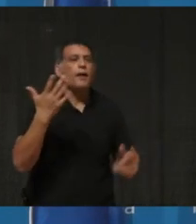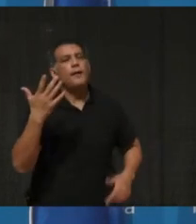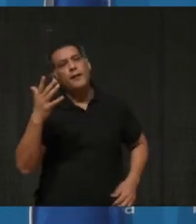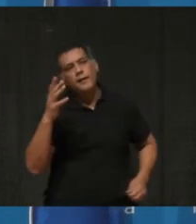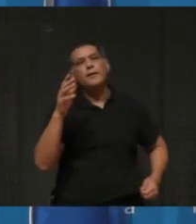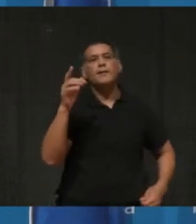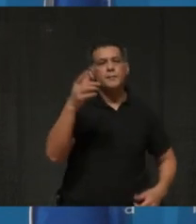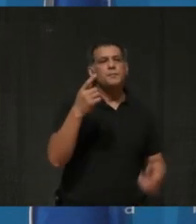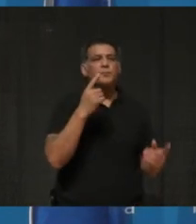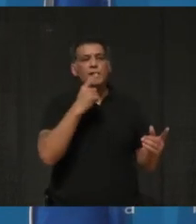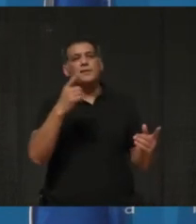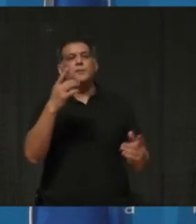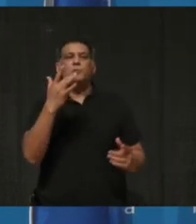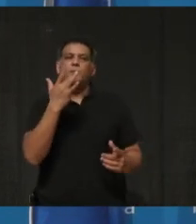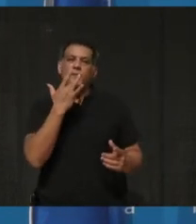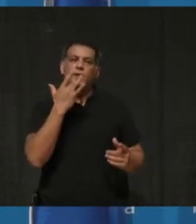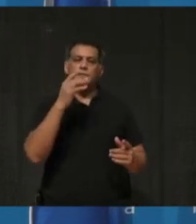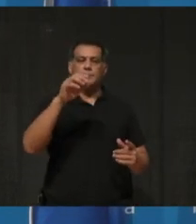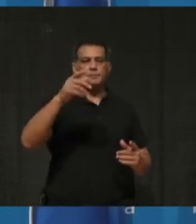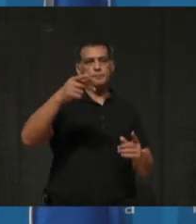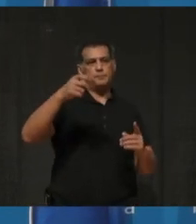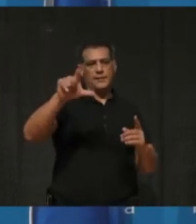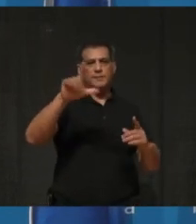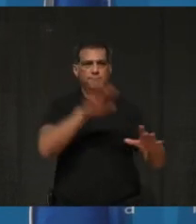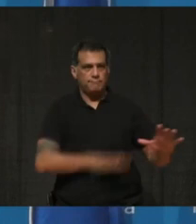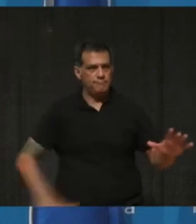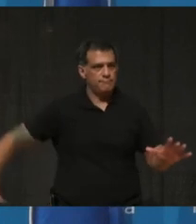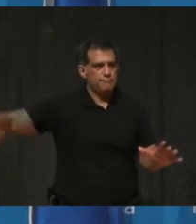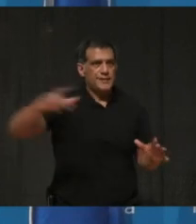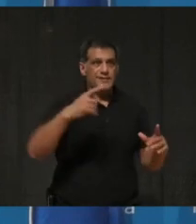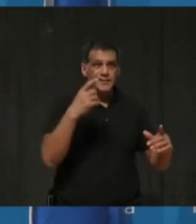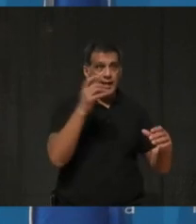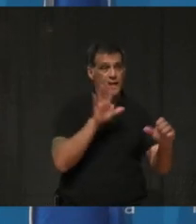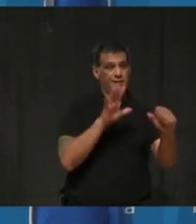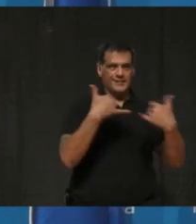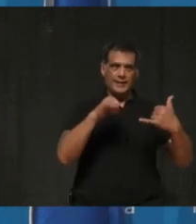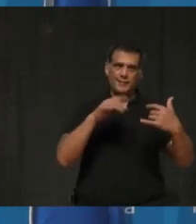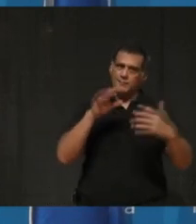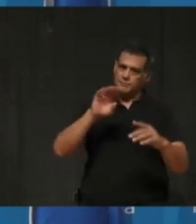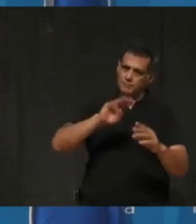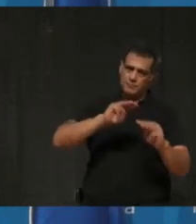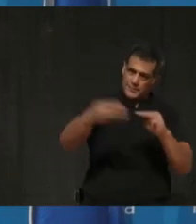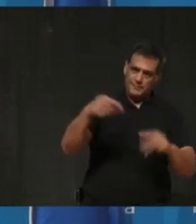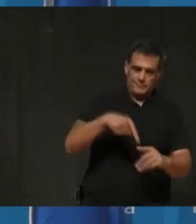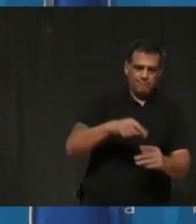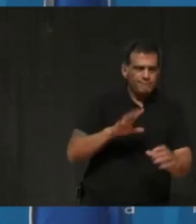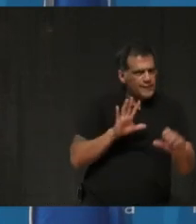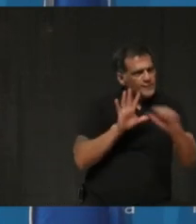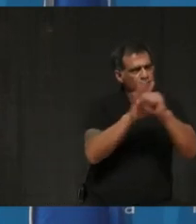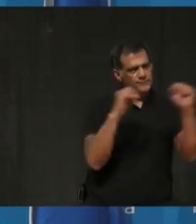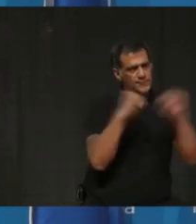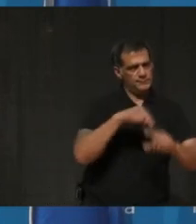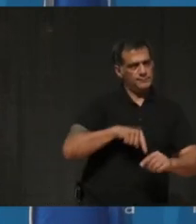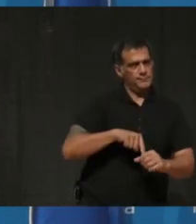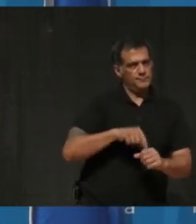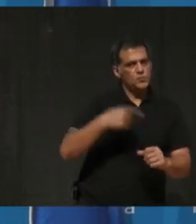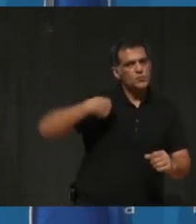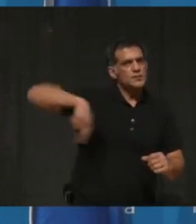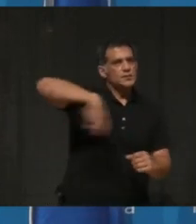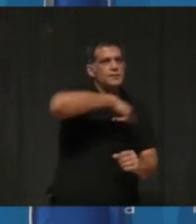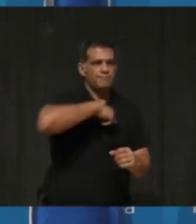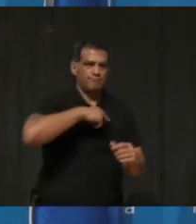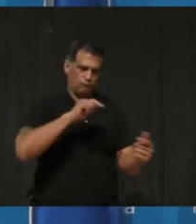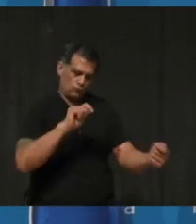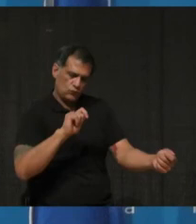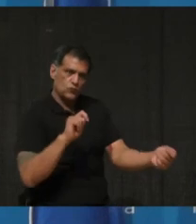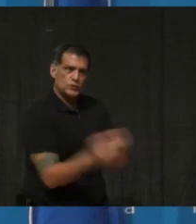However, I am advocating for my city, and that is Mississauga. Our residents and our businesses have done a tremendous job driving down our numbers,